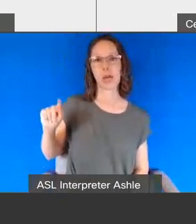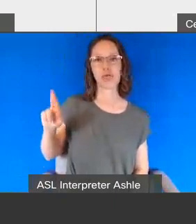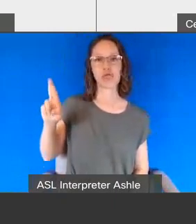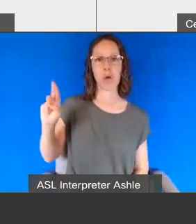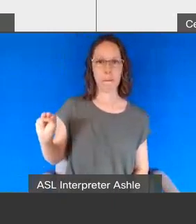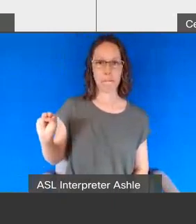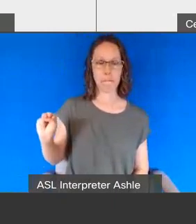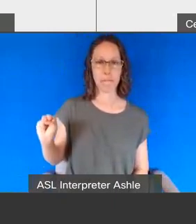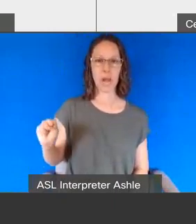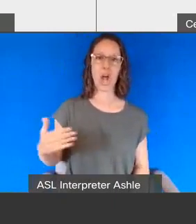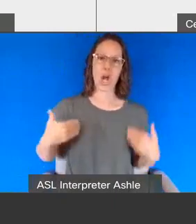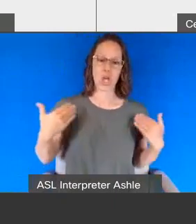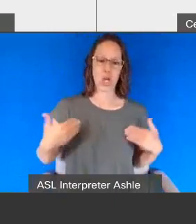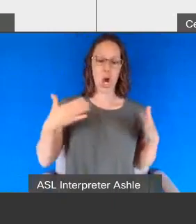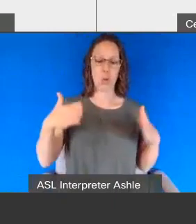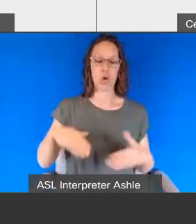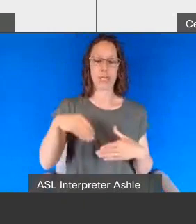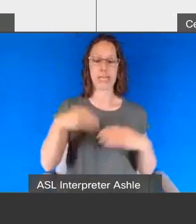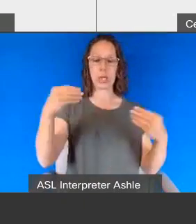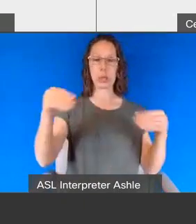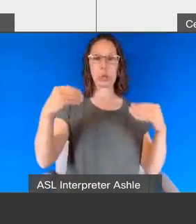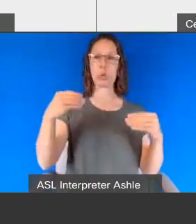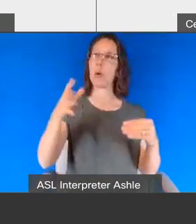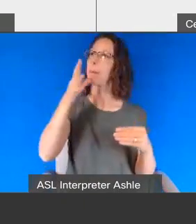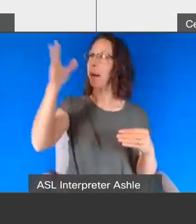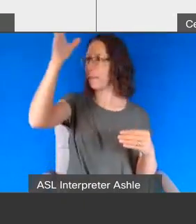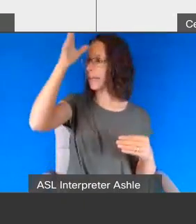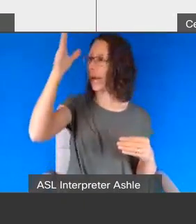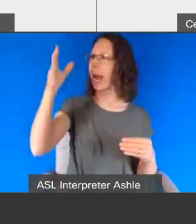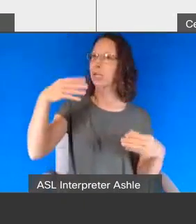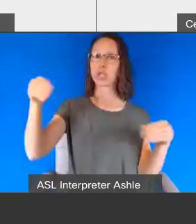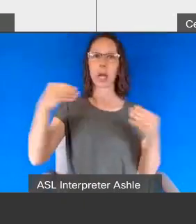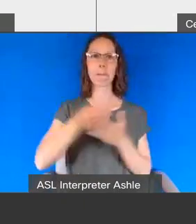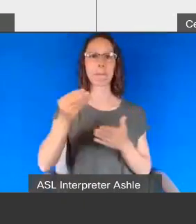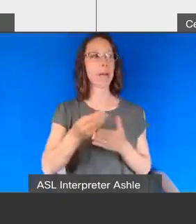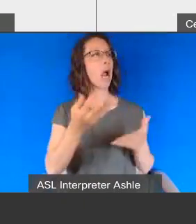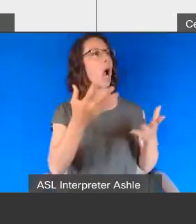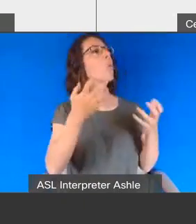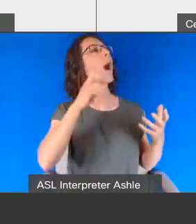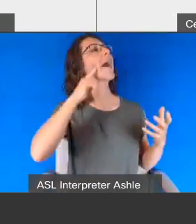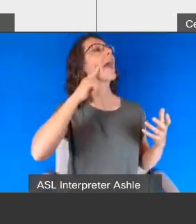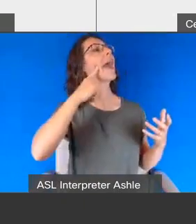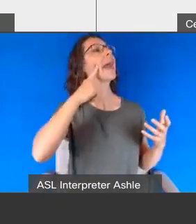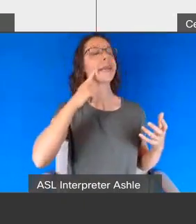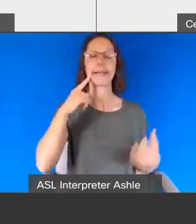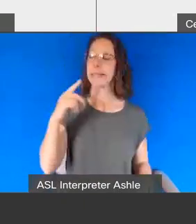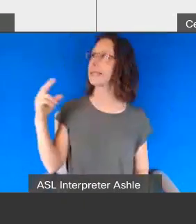with their parents and they ask for a candy bar and they're told no and then they throw themselves to the ground and start screaming